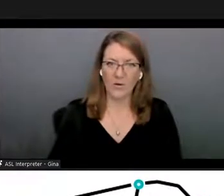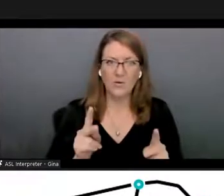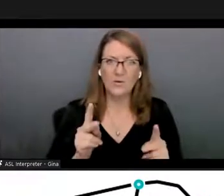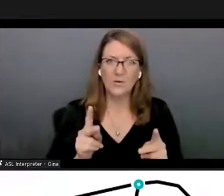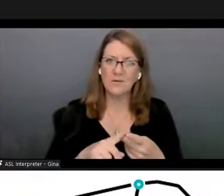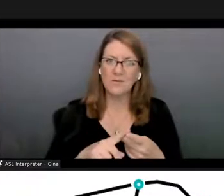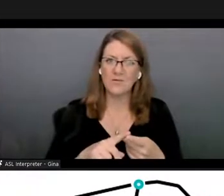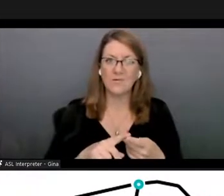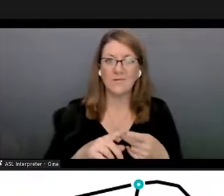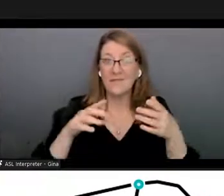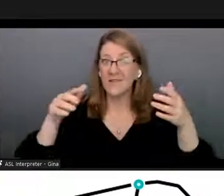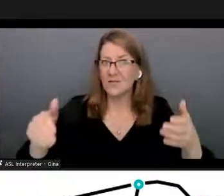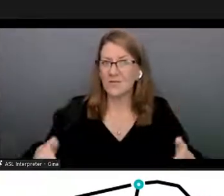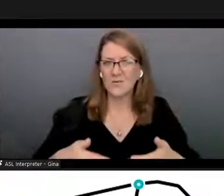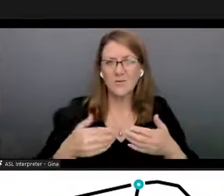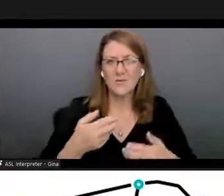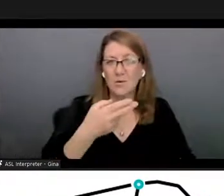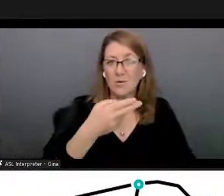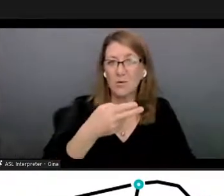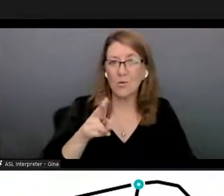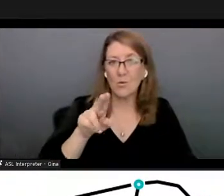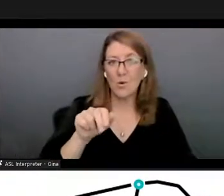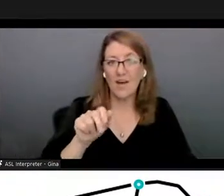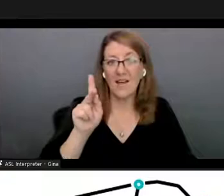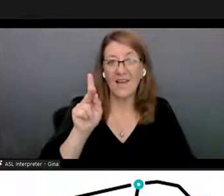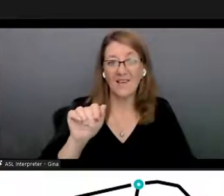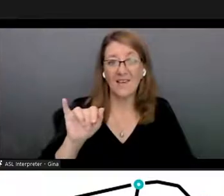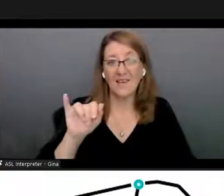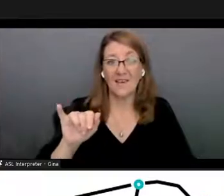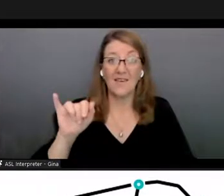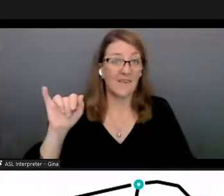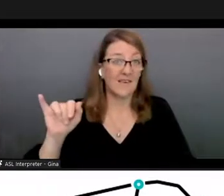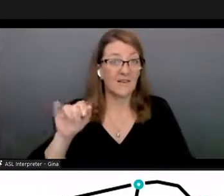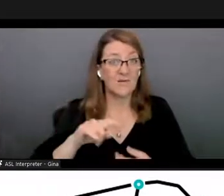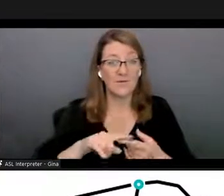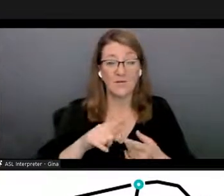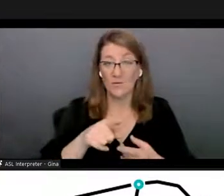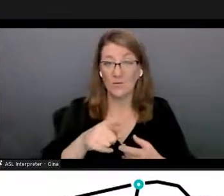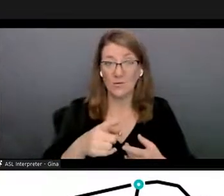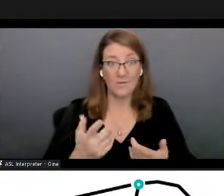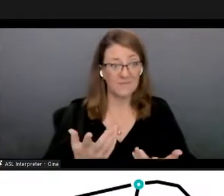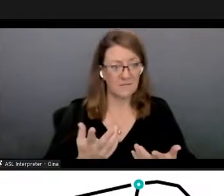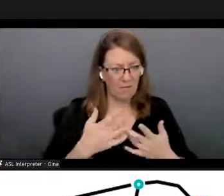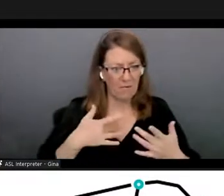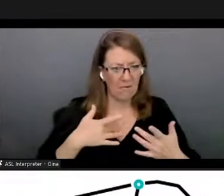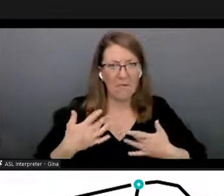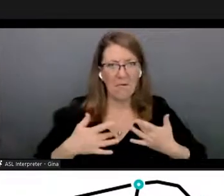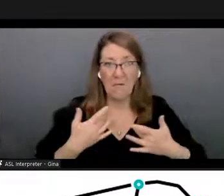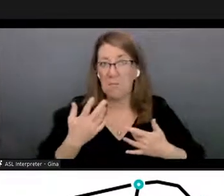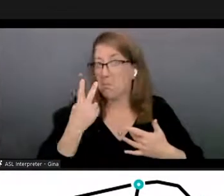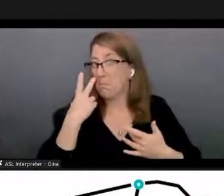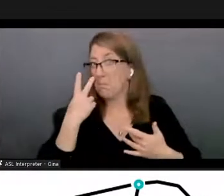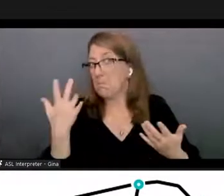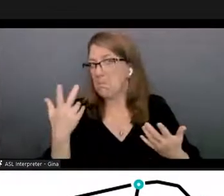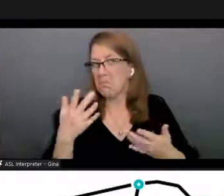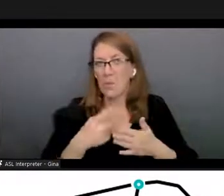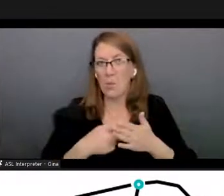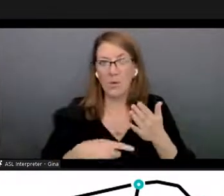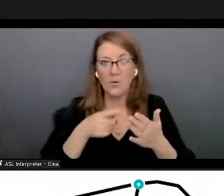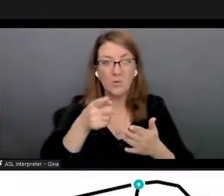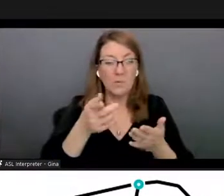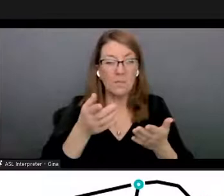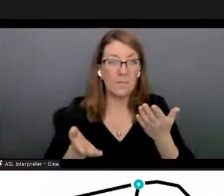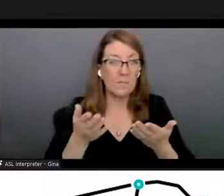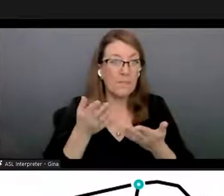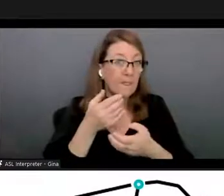introduce huaki to you and uh we're excited to see what what you will create and